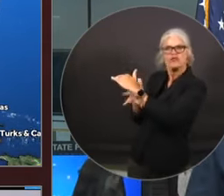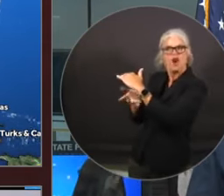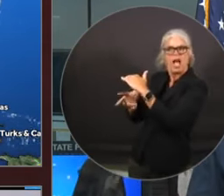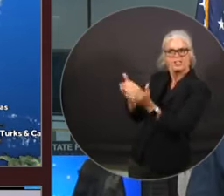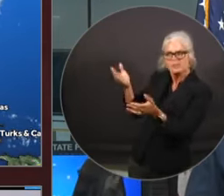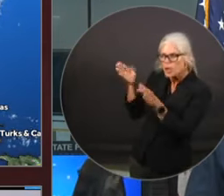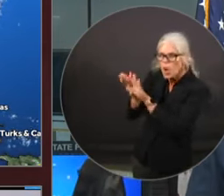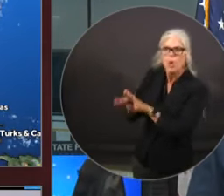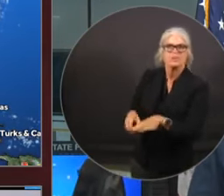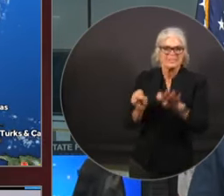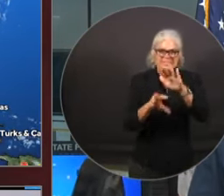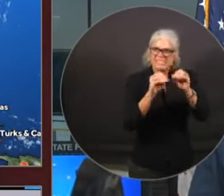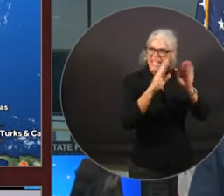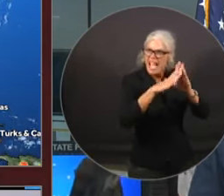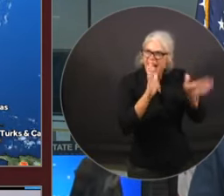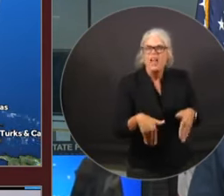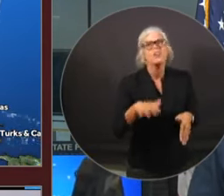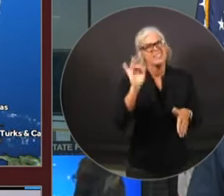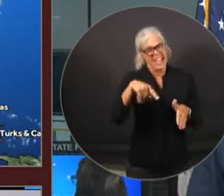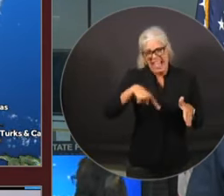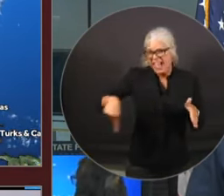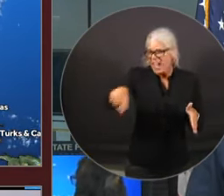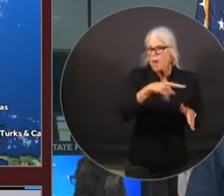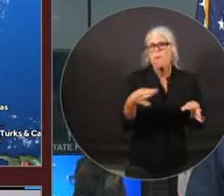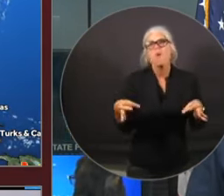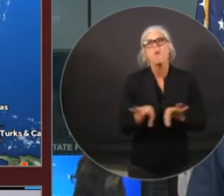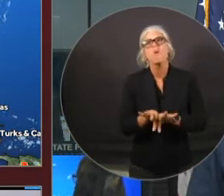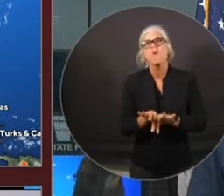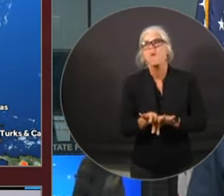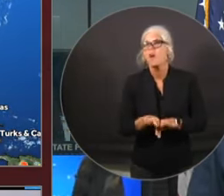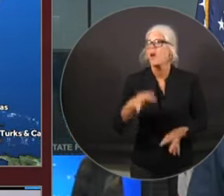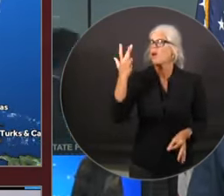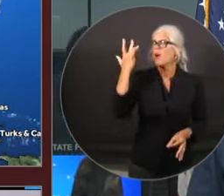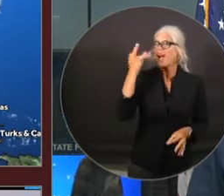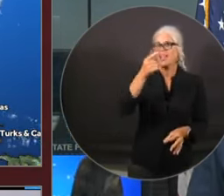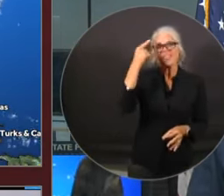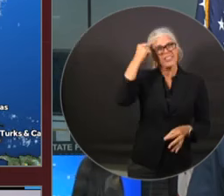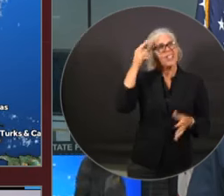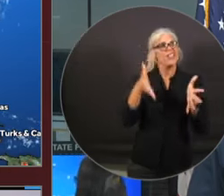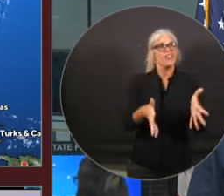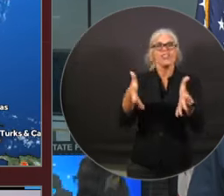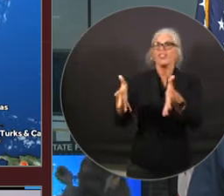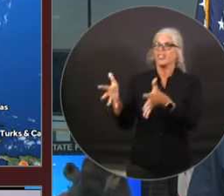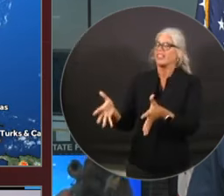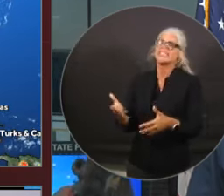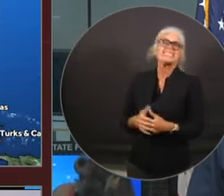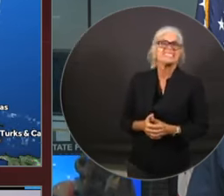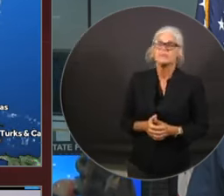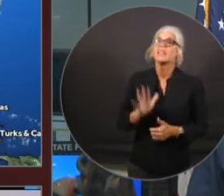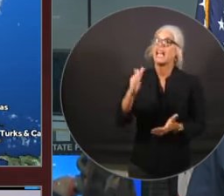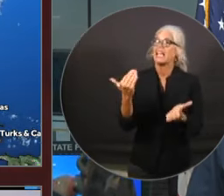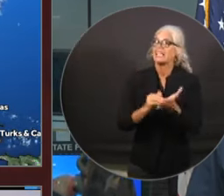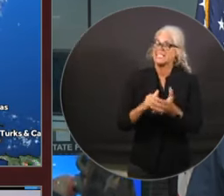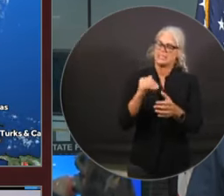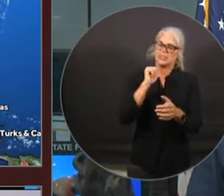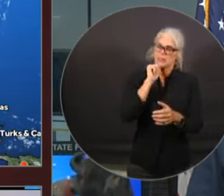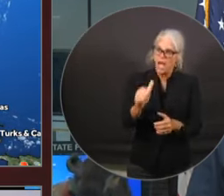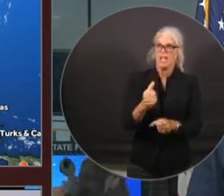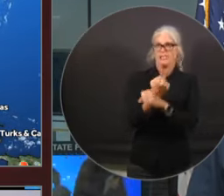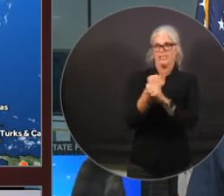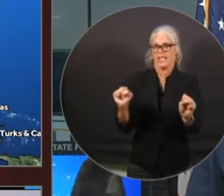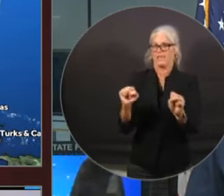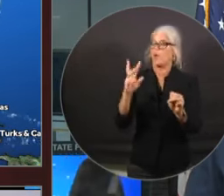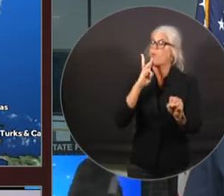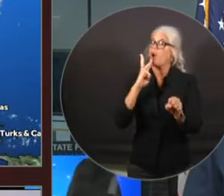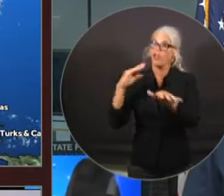important this next important point, which is it's never safe to walk or drive through flooded roadways. Not only can it cause accidental